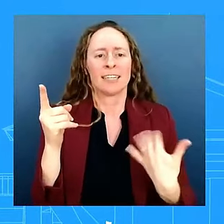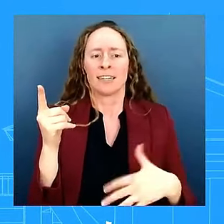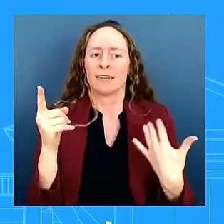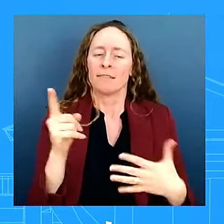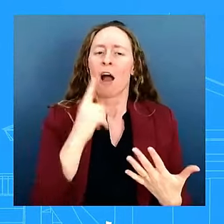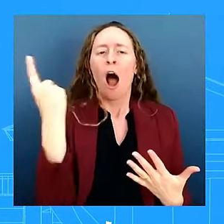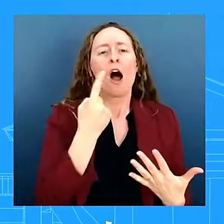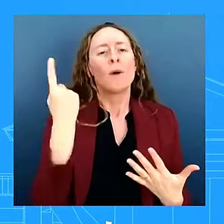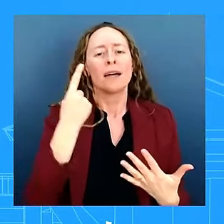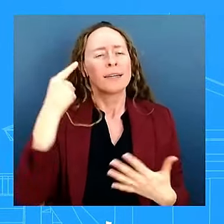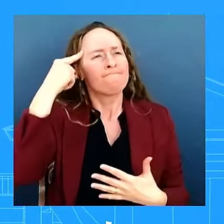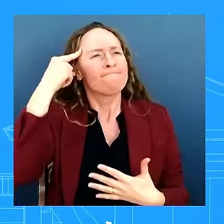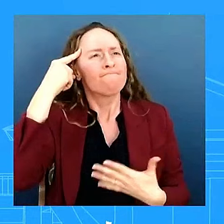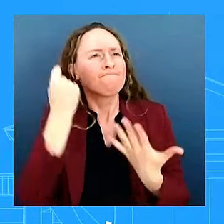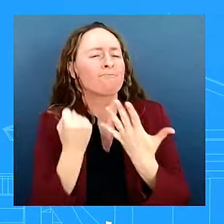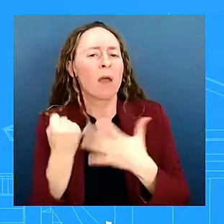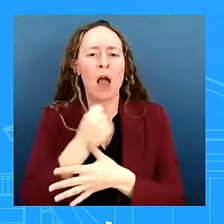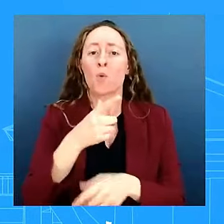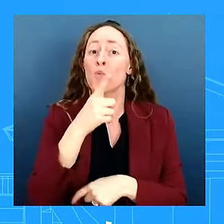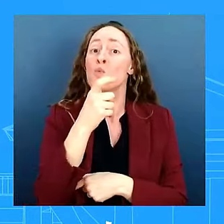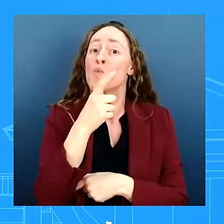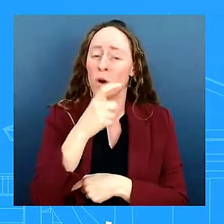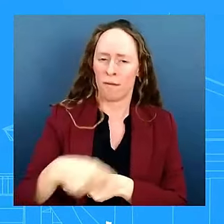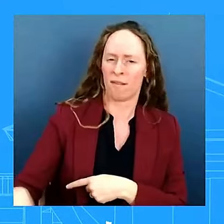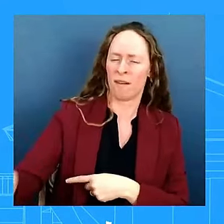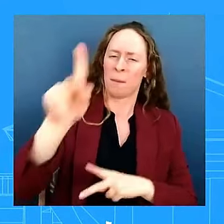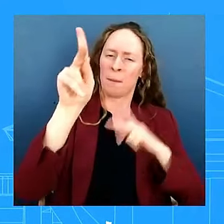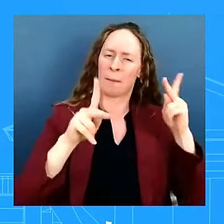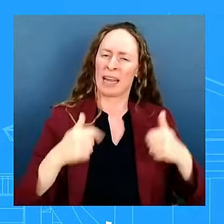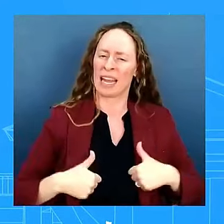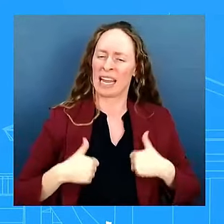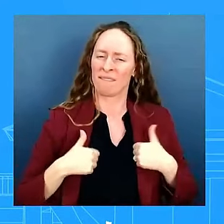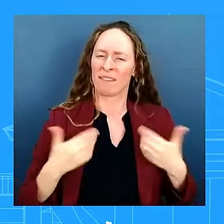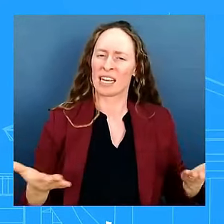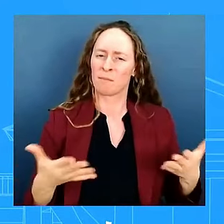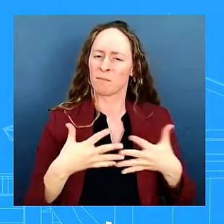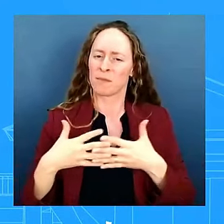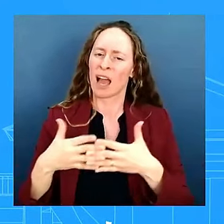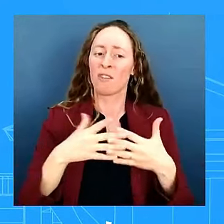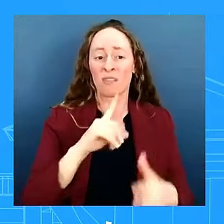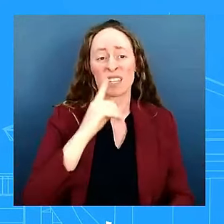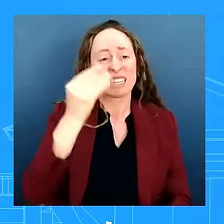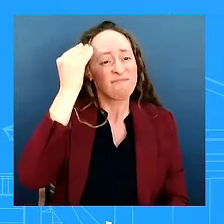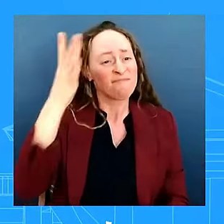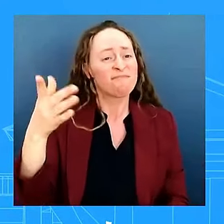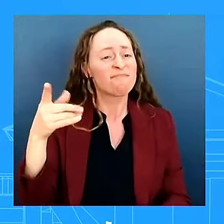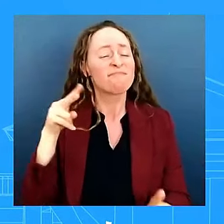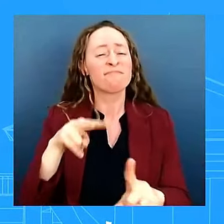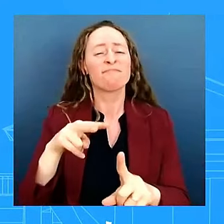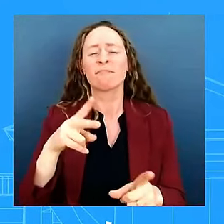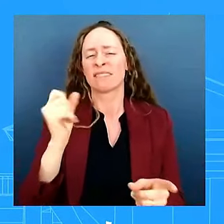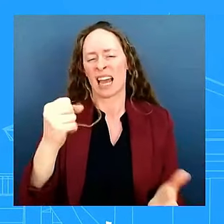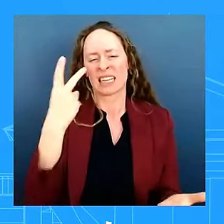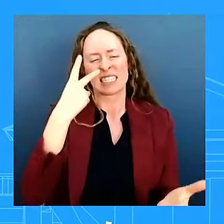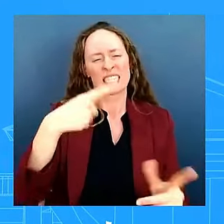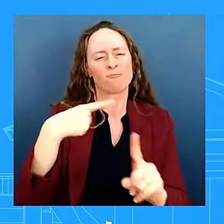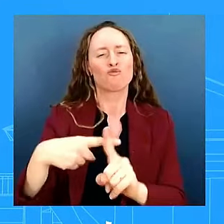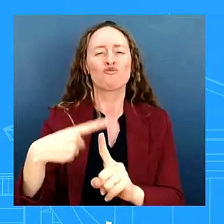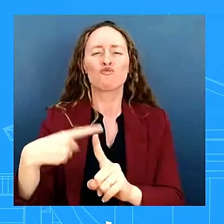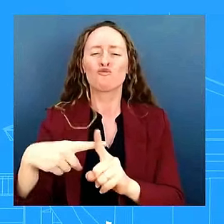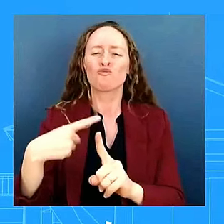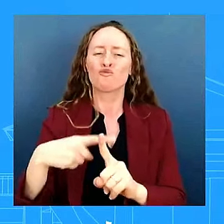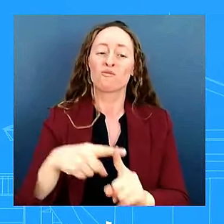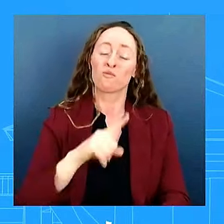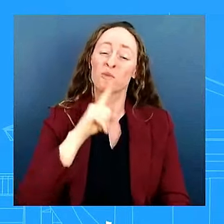first and she did she did it in an optimistic way uh an awesome optimistic and dominant and powerful way and i think you saw